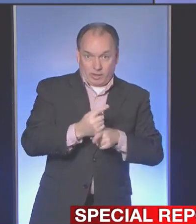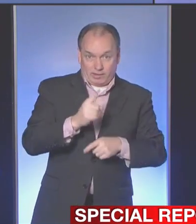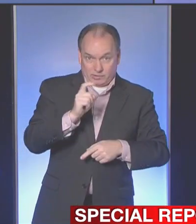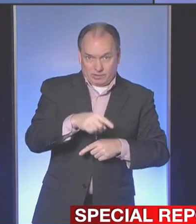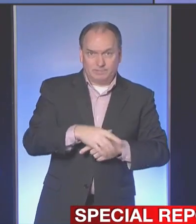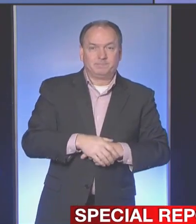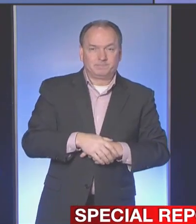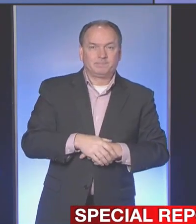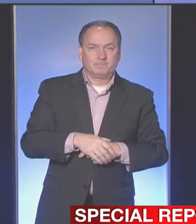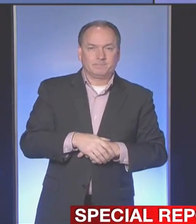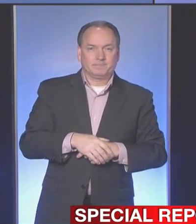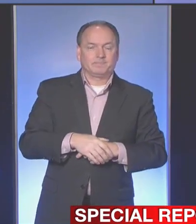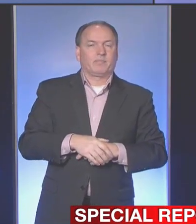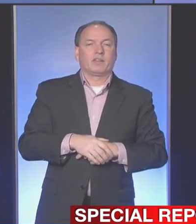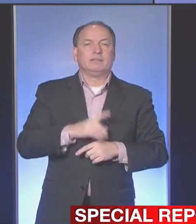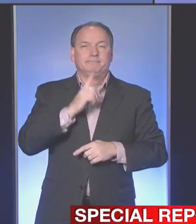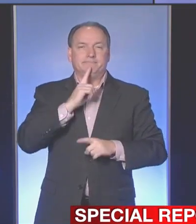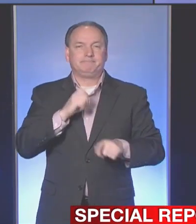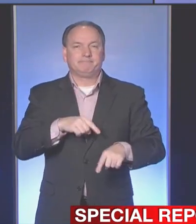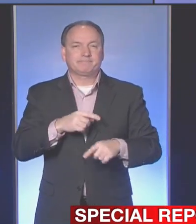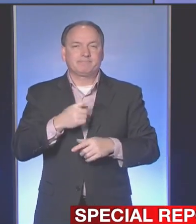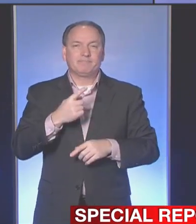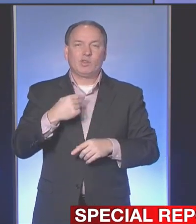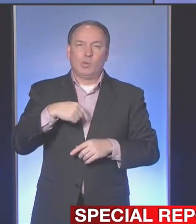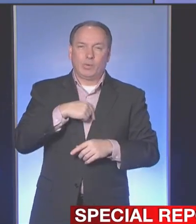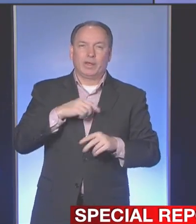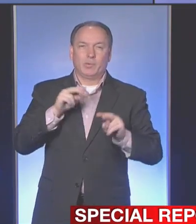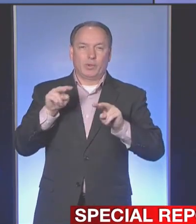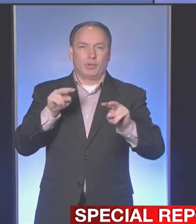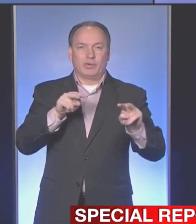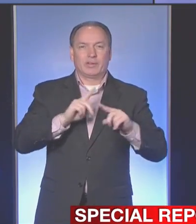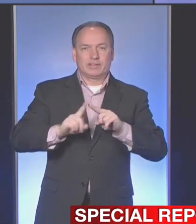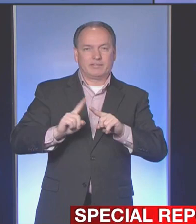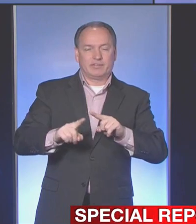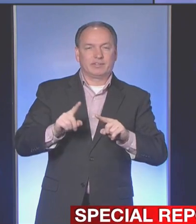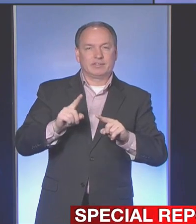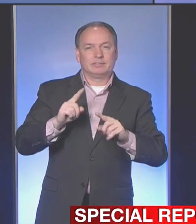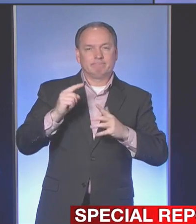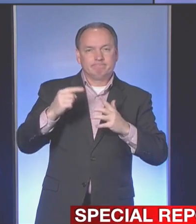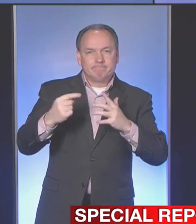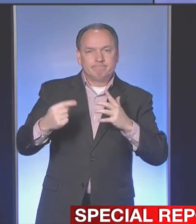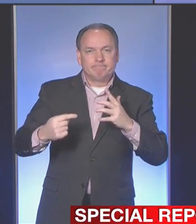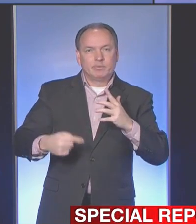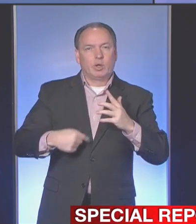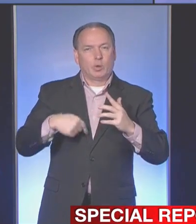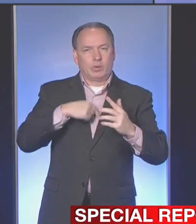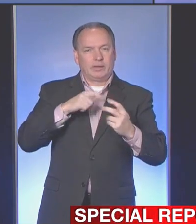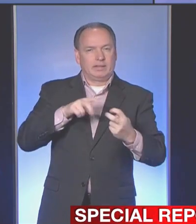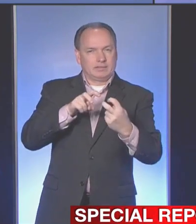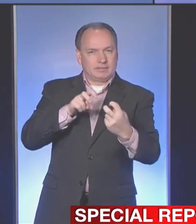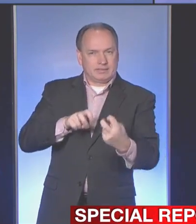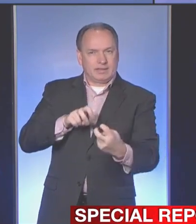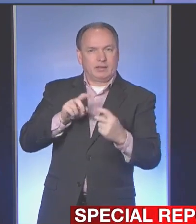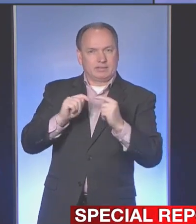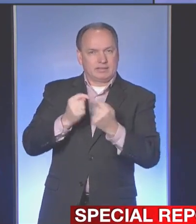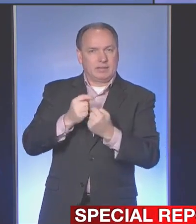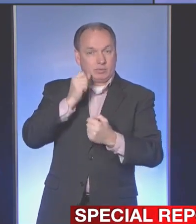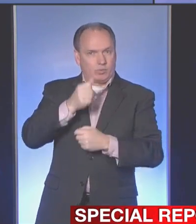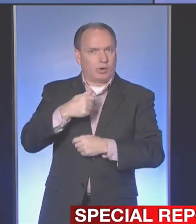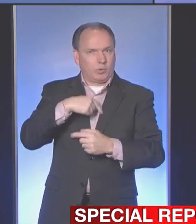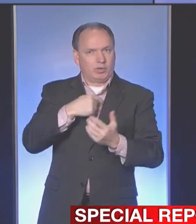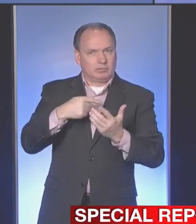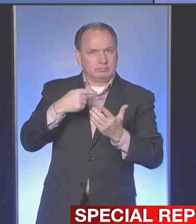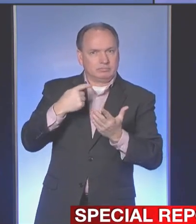Okay. So, you know, we're going to be looking at a number of different factors and we need to sit down as a team, which we are tomorrow, to really